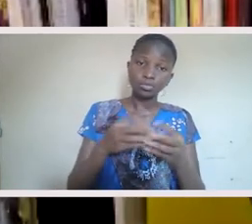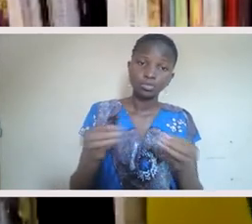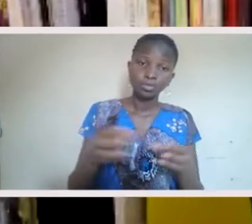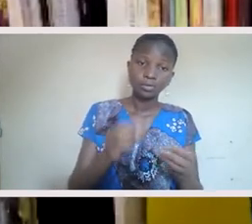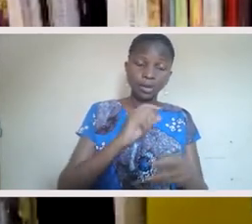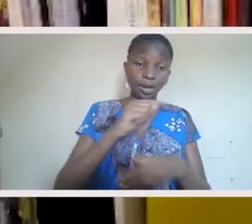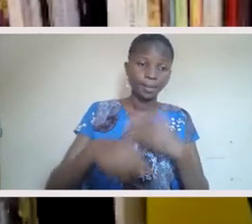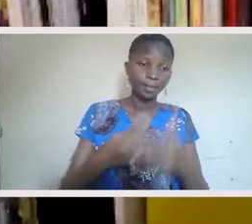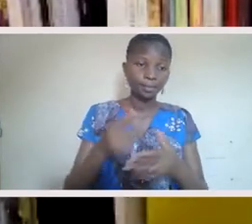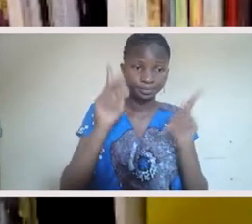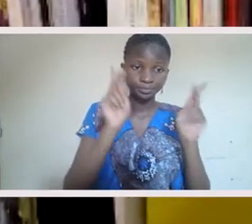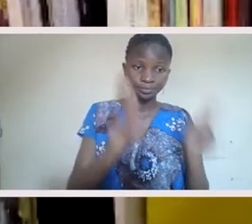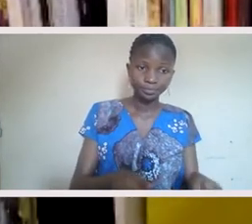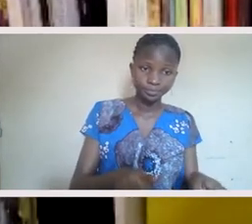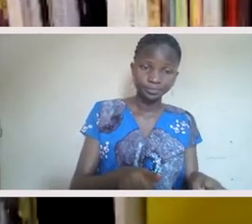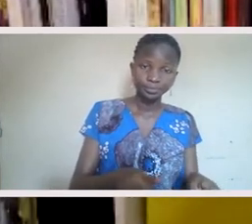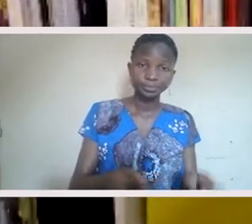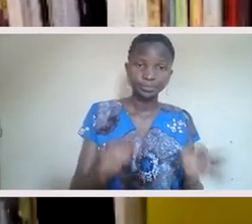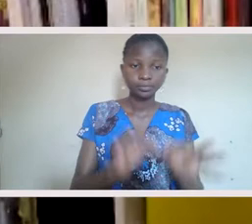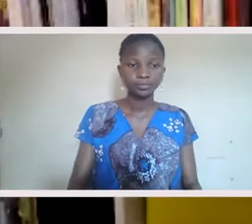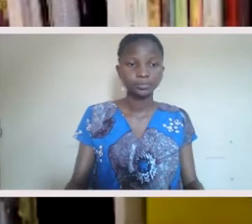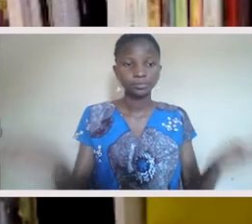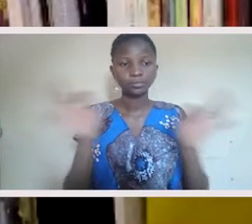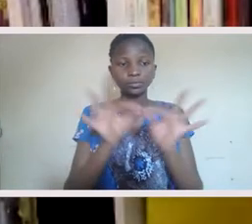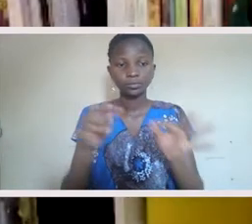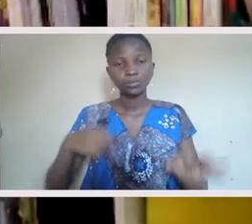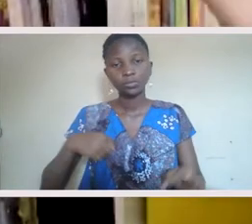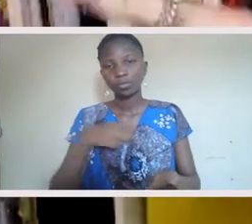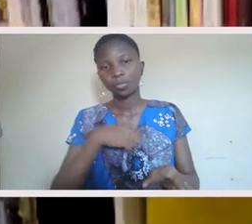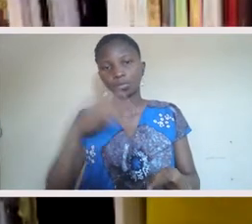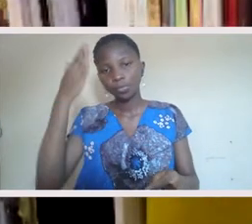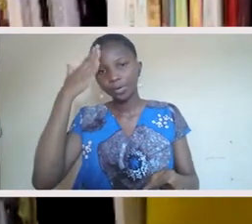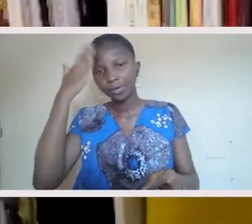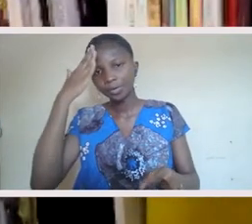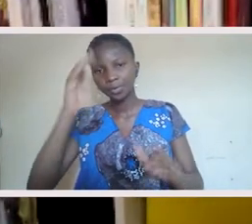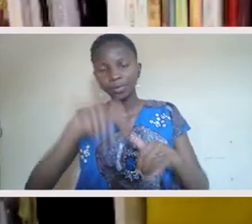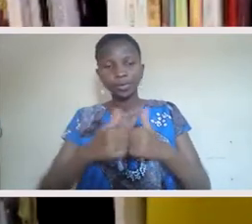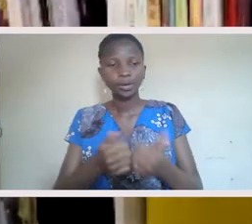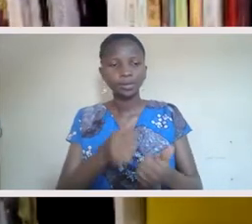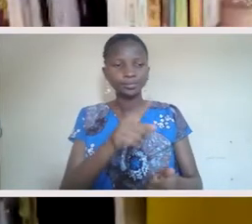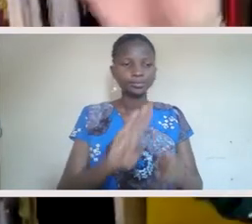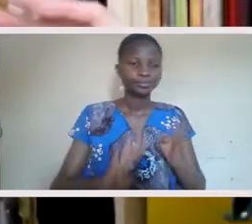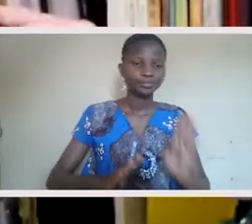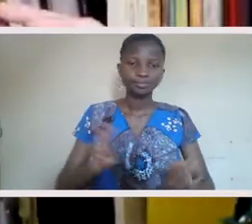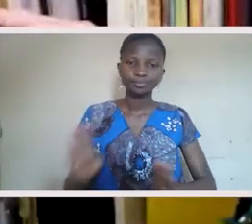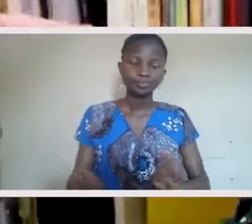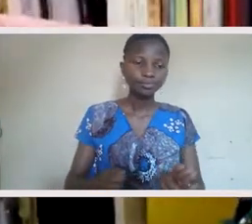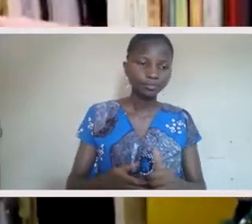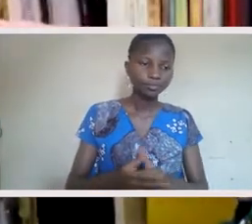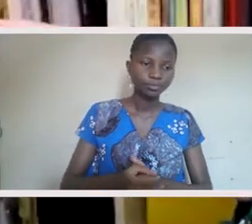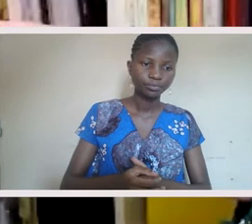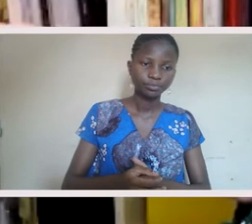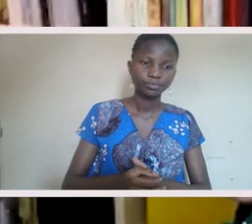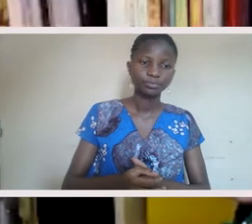and this is the disconnect, this is why we're talking about decolonization. Because when we thought about it just as DEI work, well, sure, we're all colorful